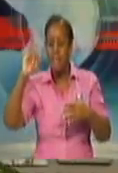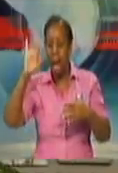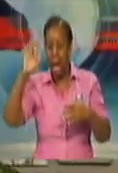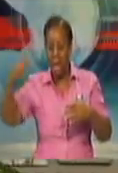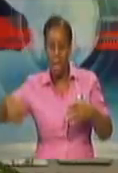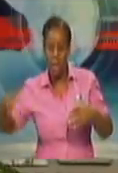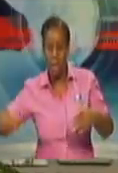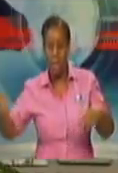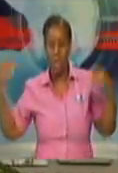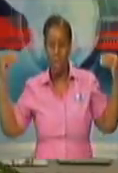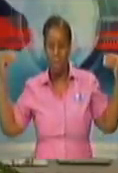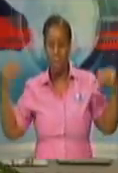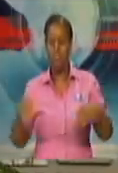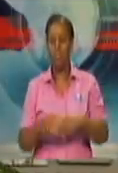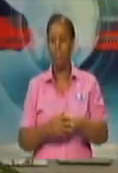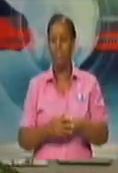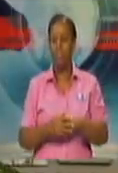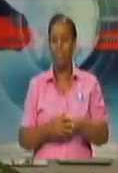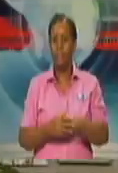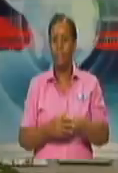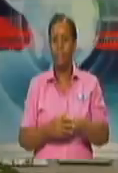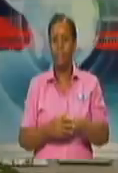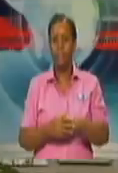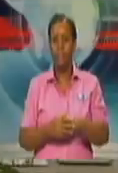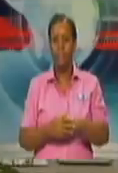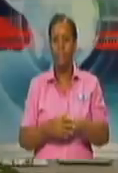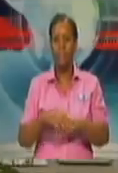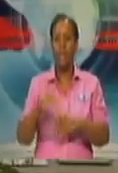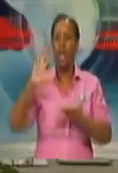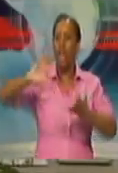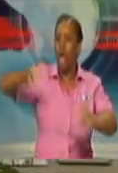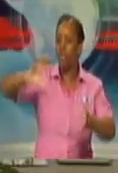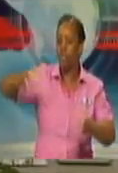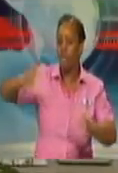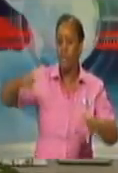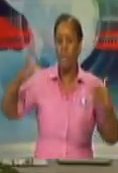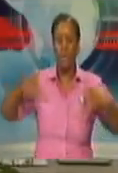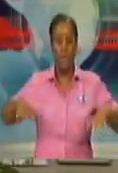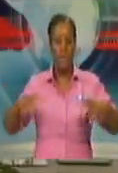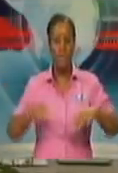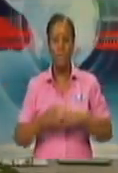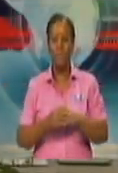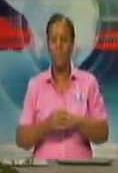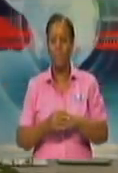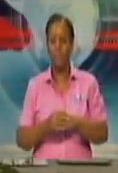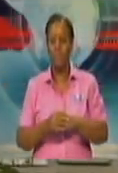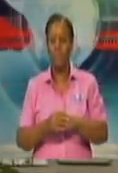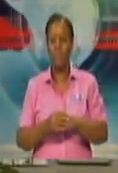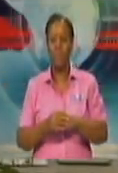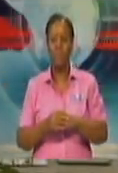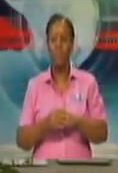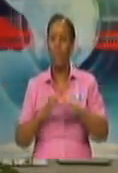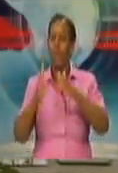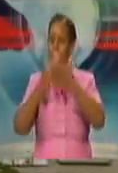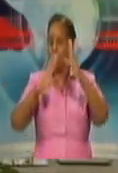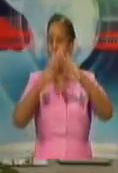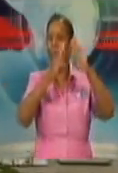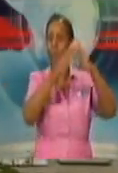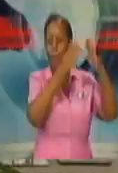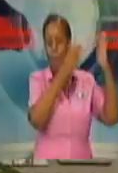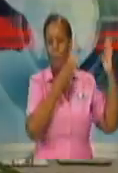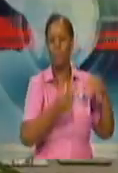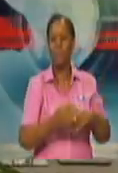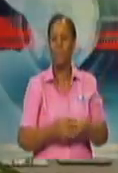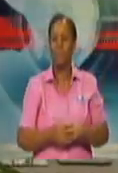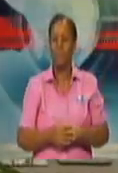Our borders remain closed, except for the managed entry of persons, including students from the University of